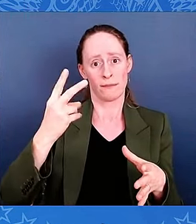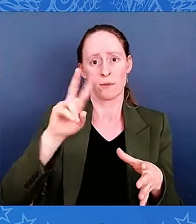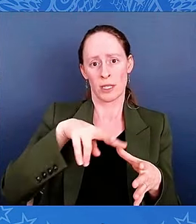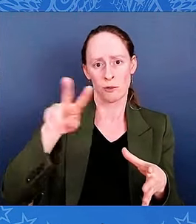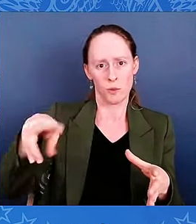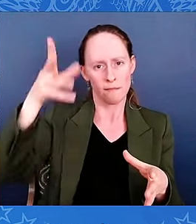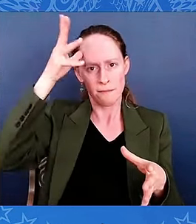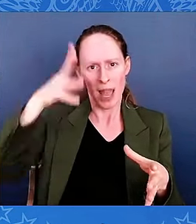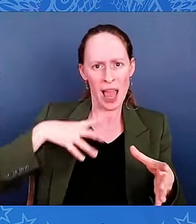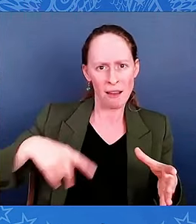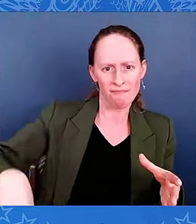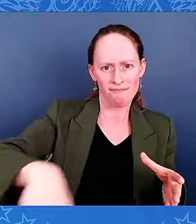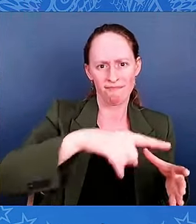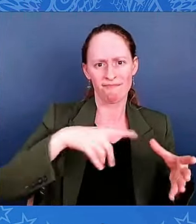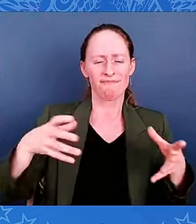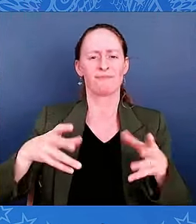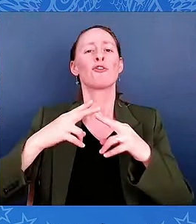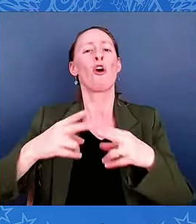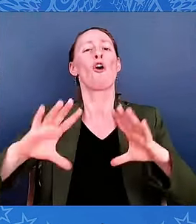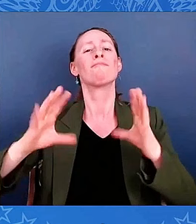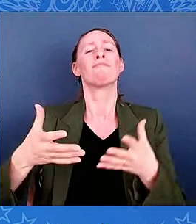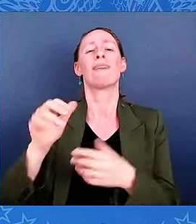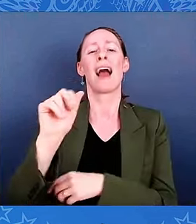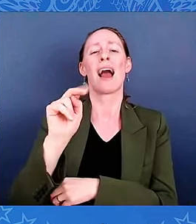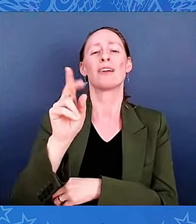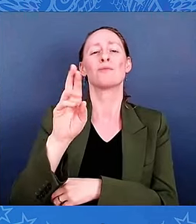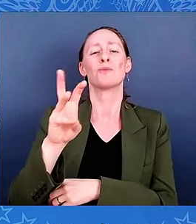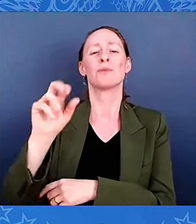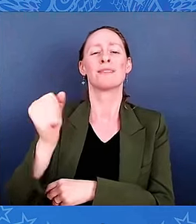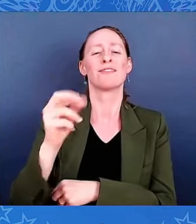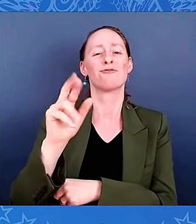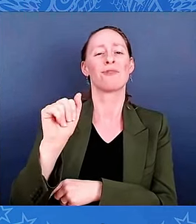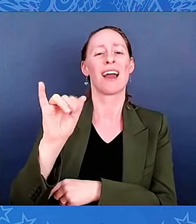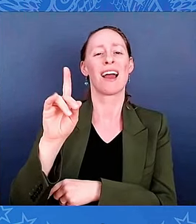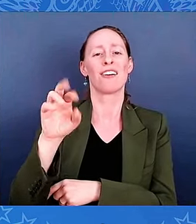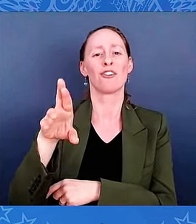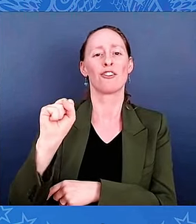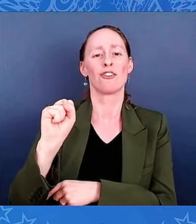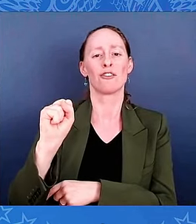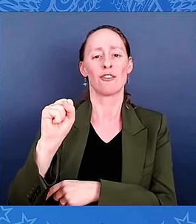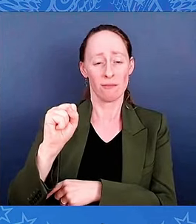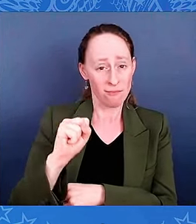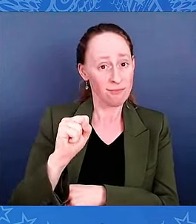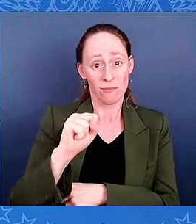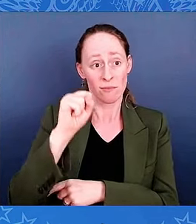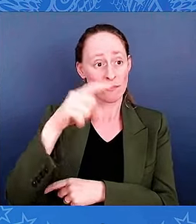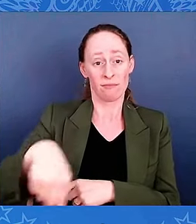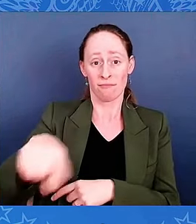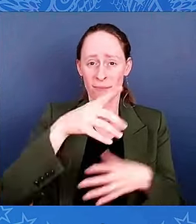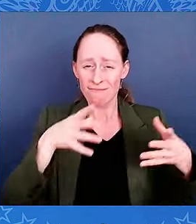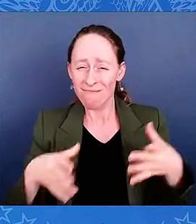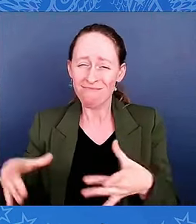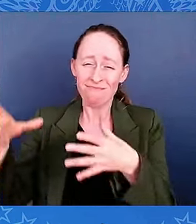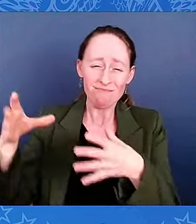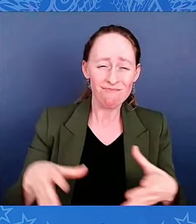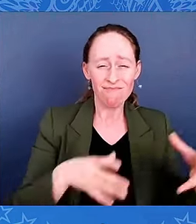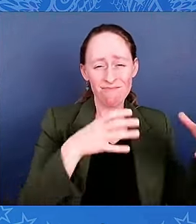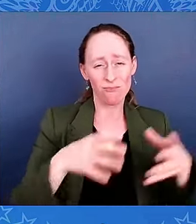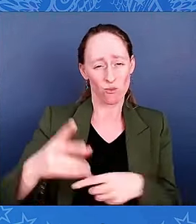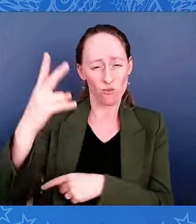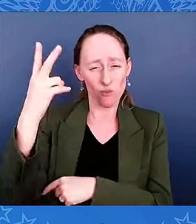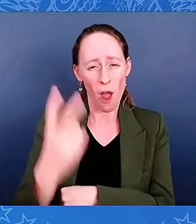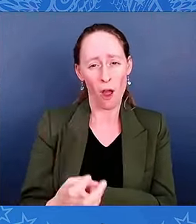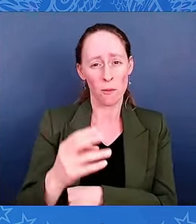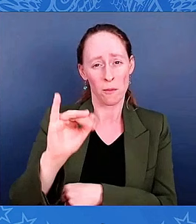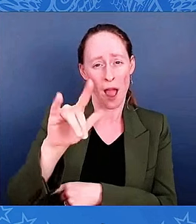miles south into enemy territory. Upon capturing a railroad train at Big Shanty in Georgia, the group set out to complete their mission